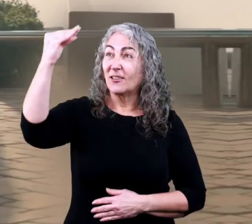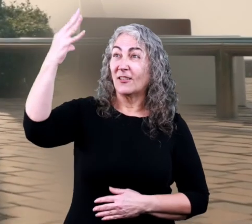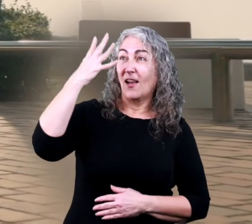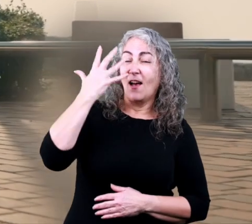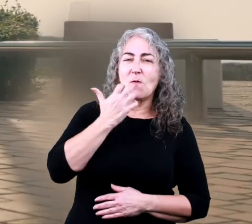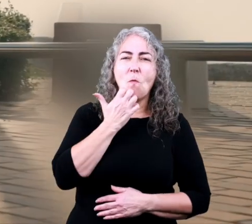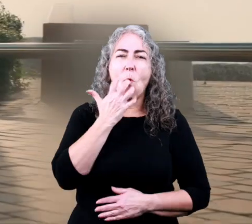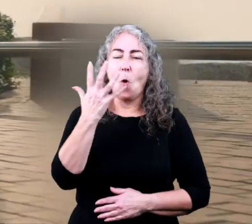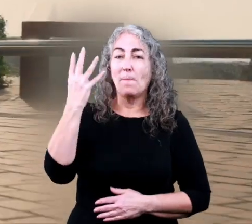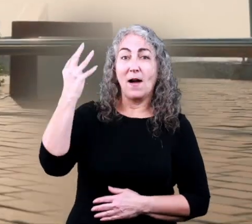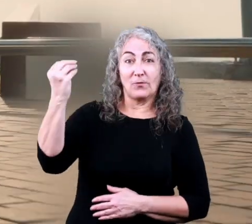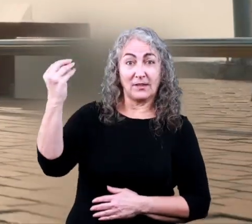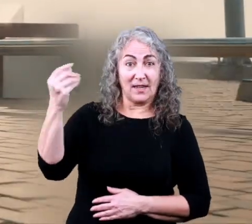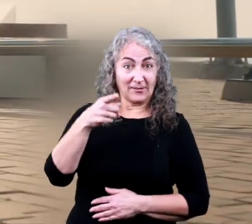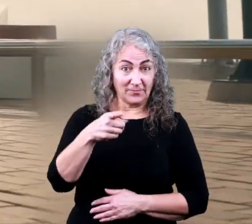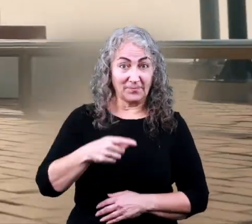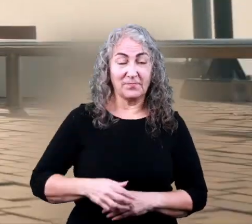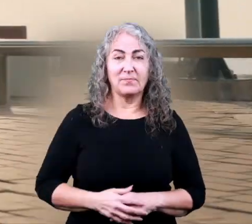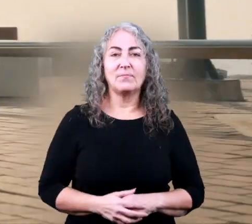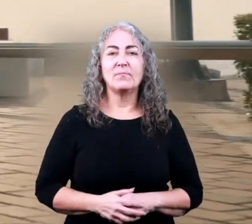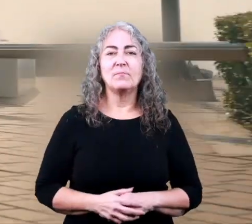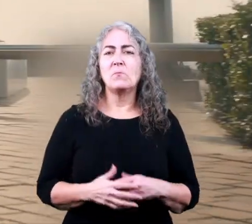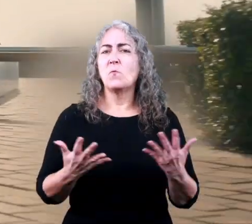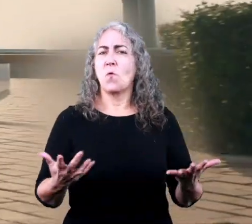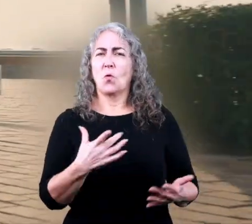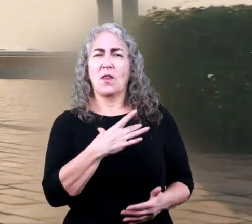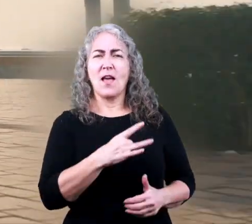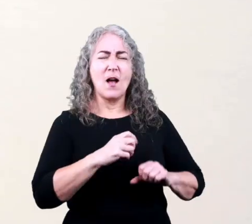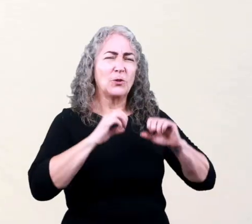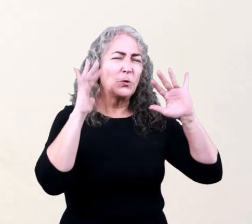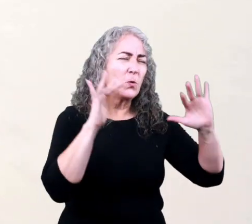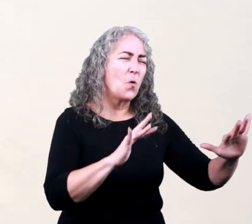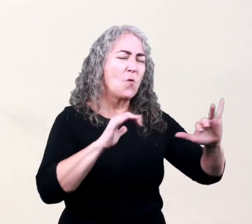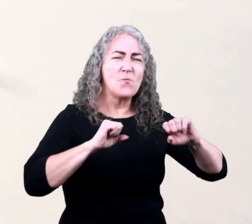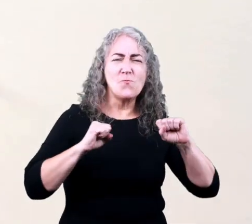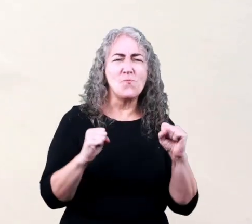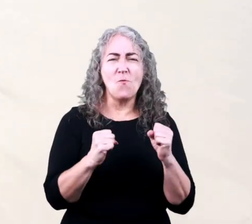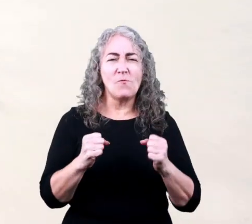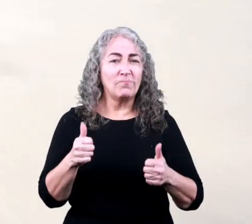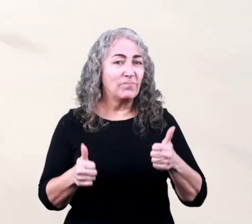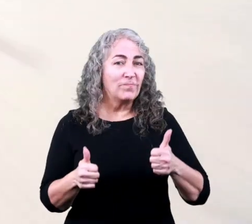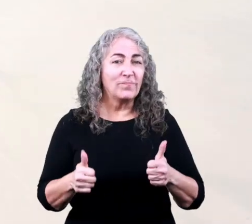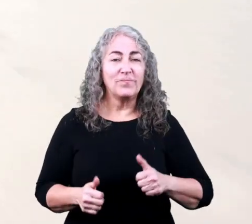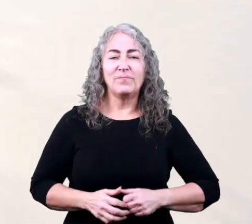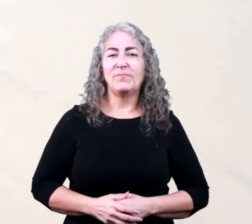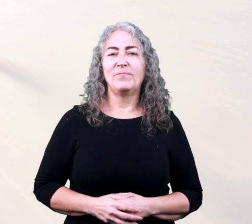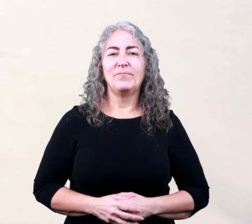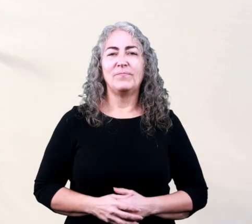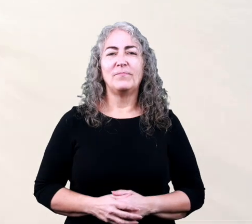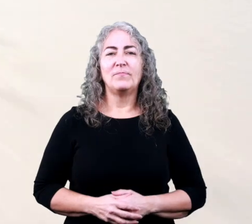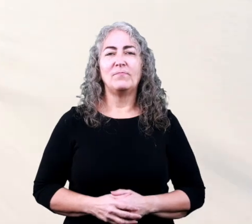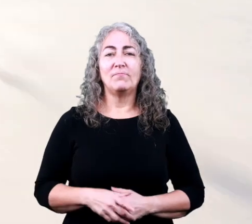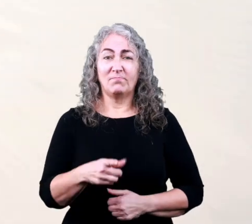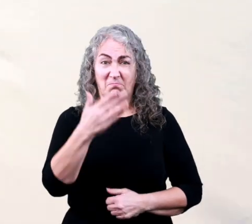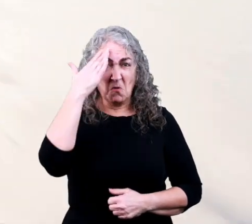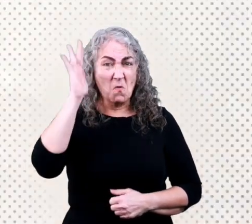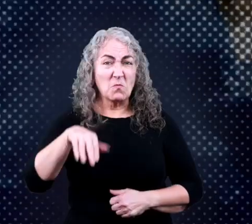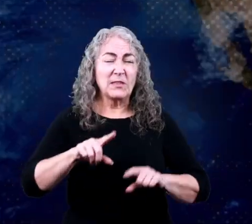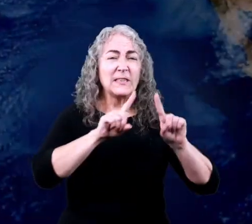Do you like it when it's sunny and warm outside? Or do you like it when it's snowy and cold?